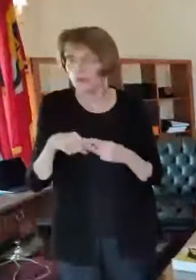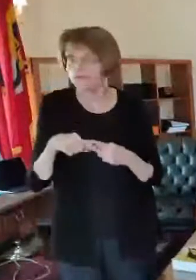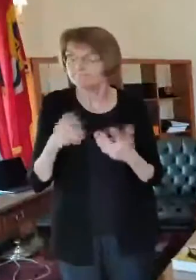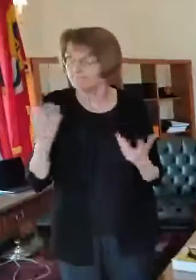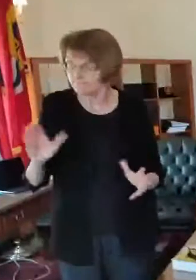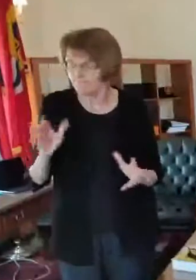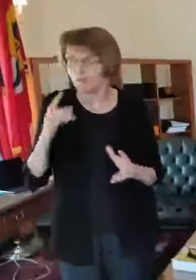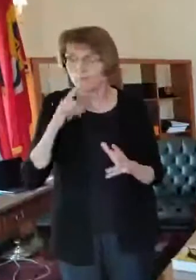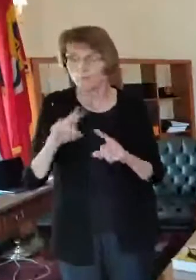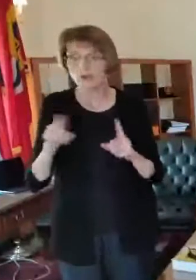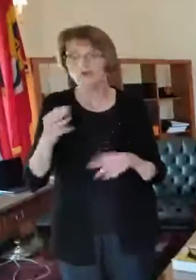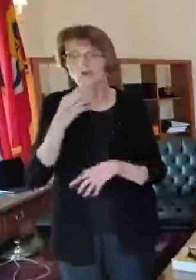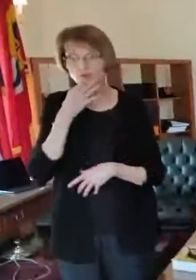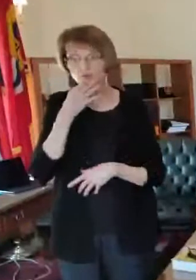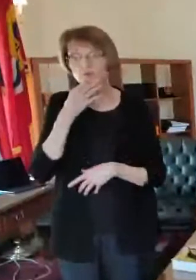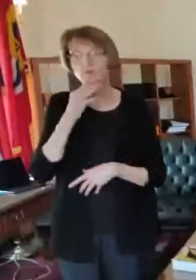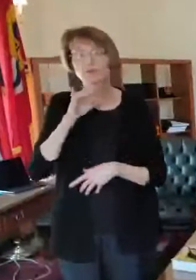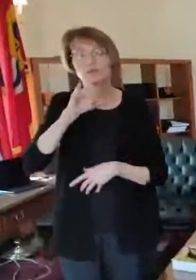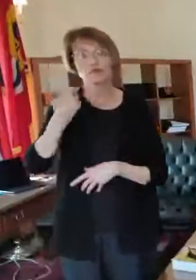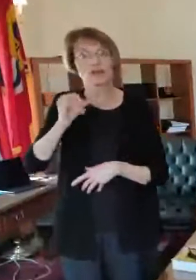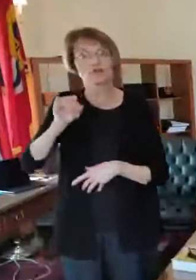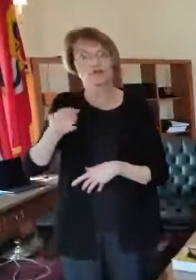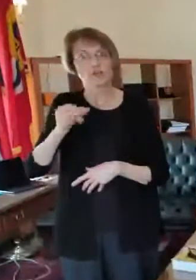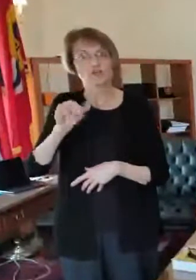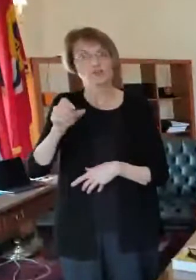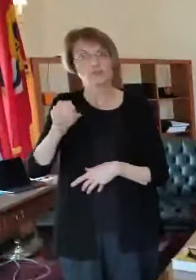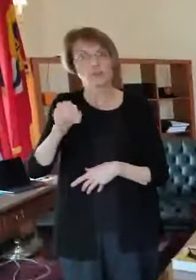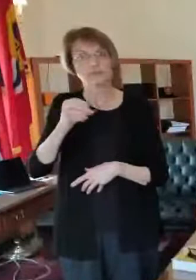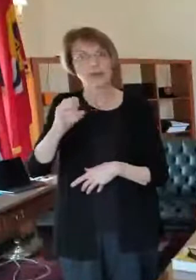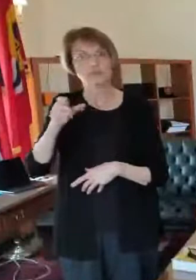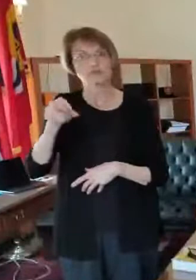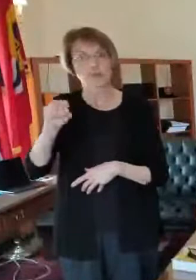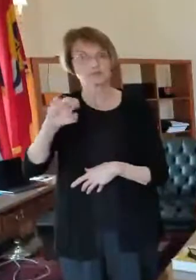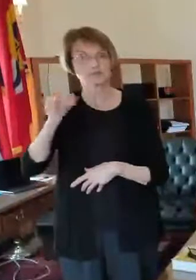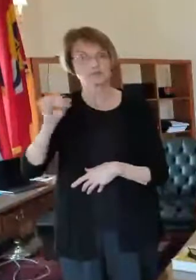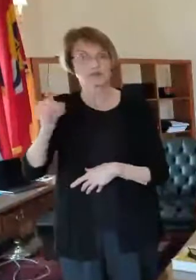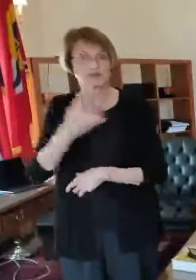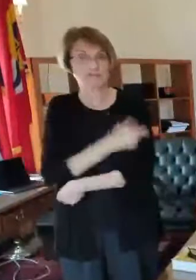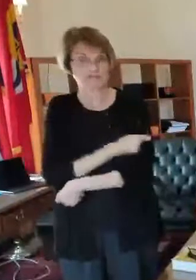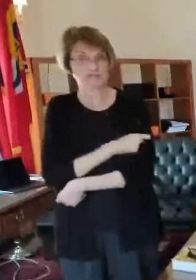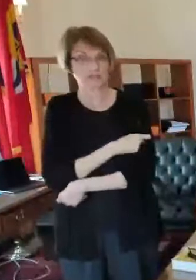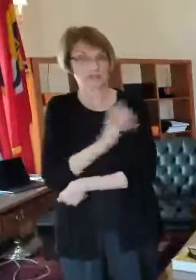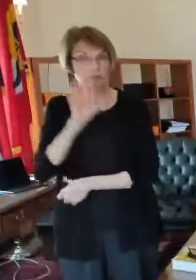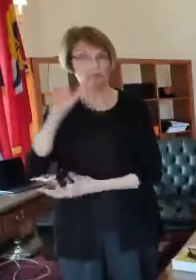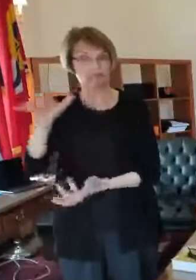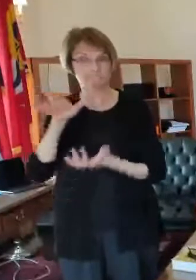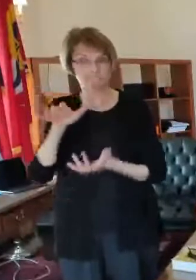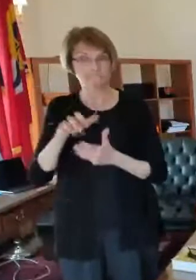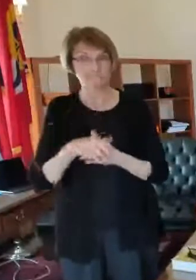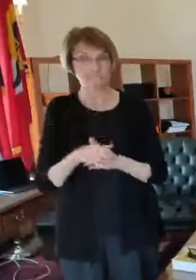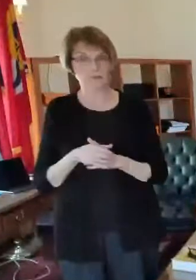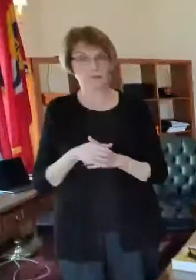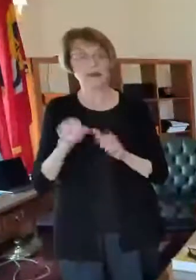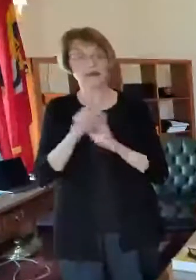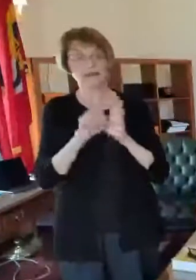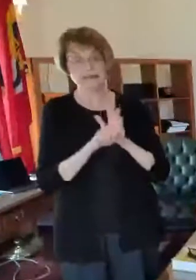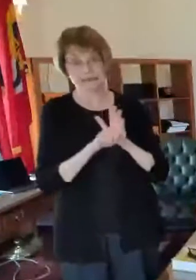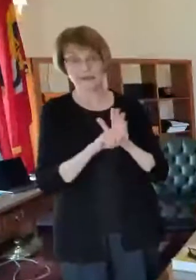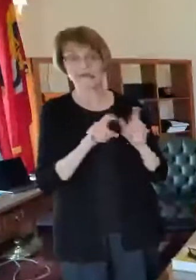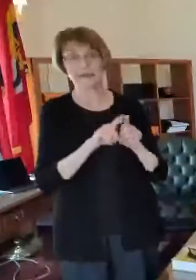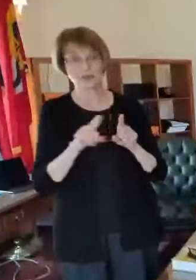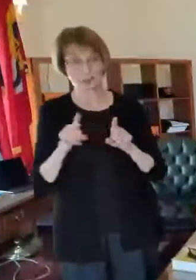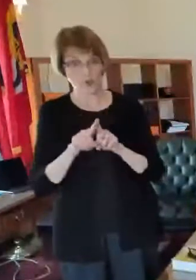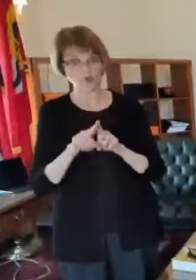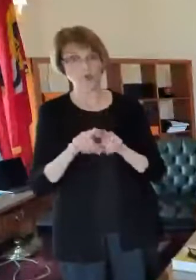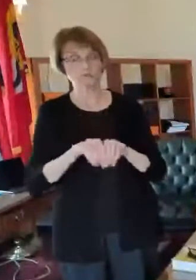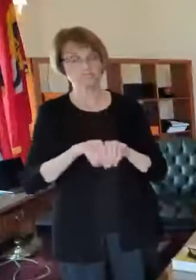but that we will get some of the johnson johnson vaccine um and and that's the state is also using that in many